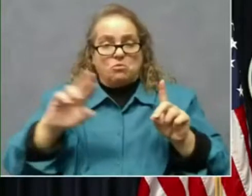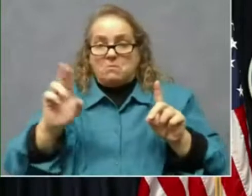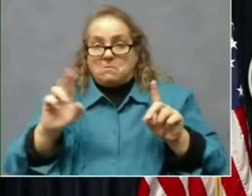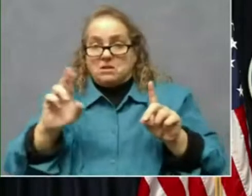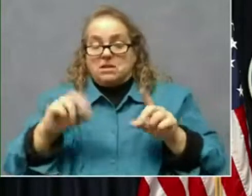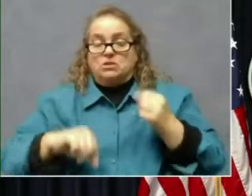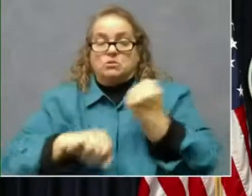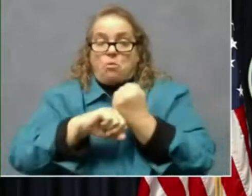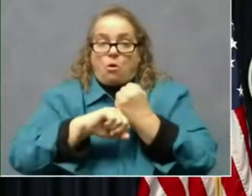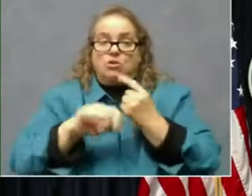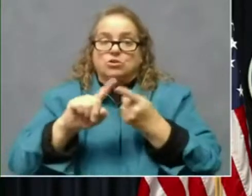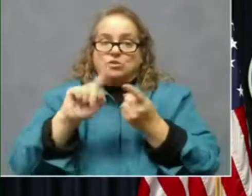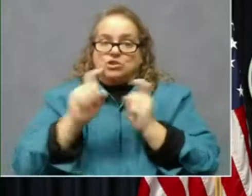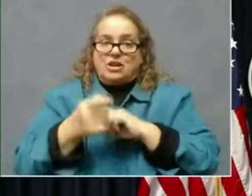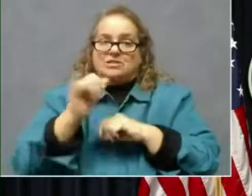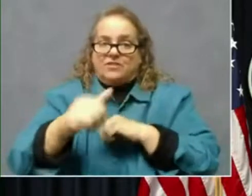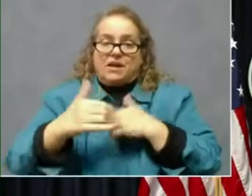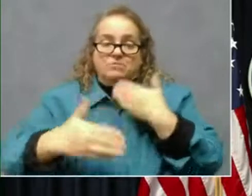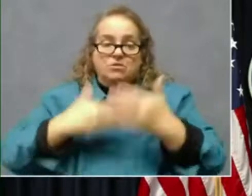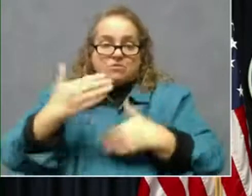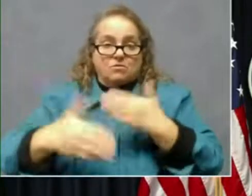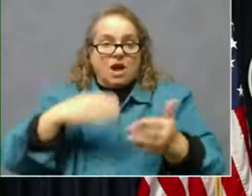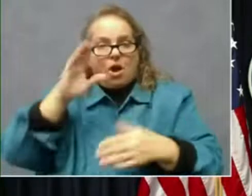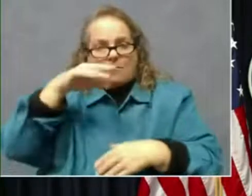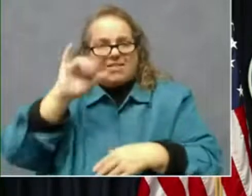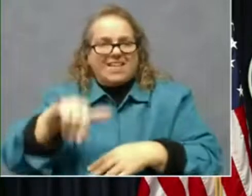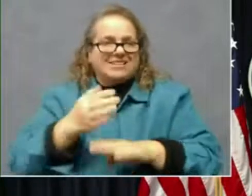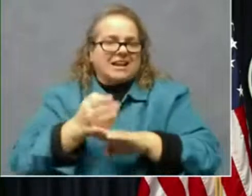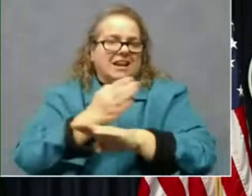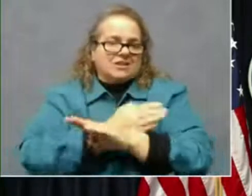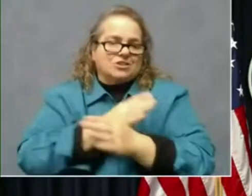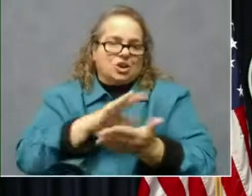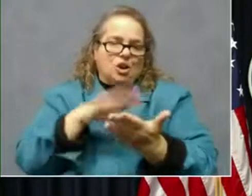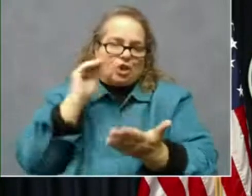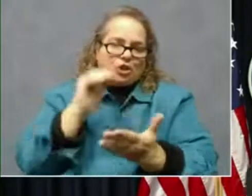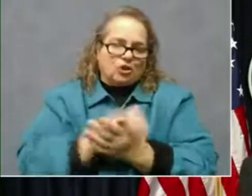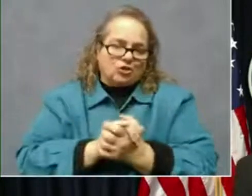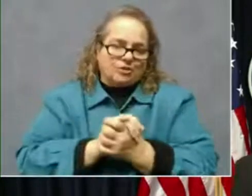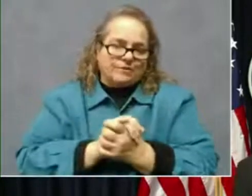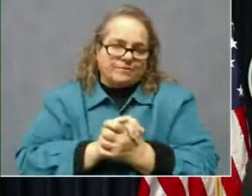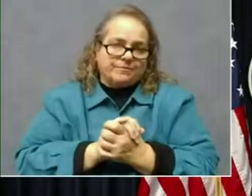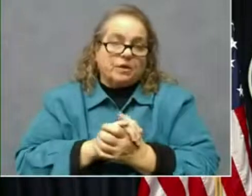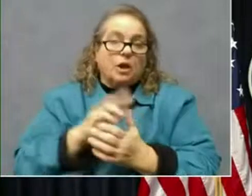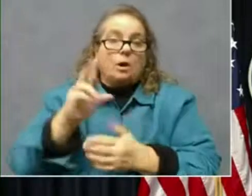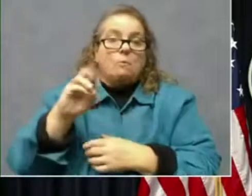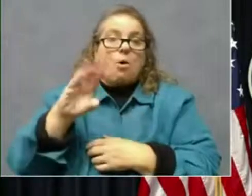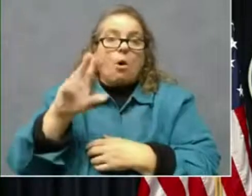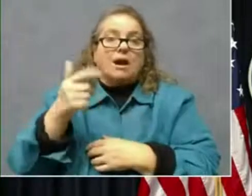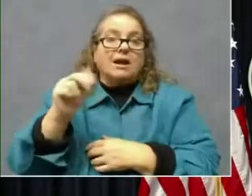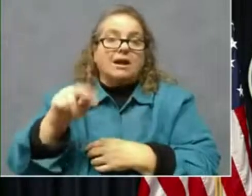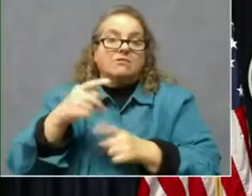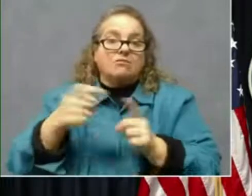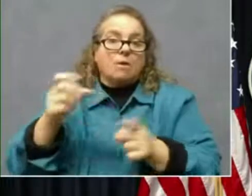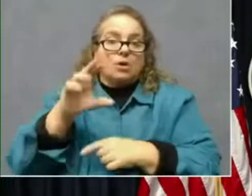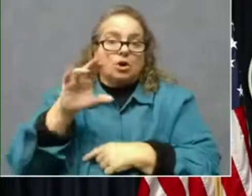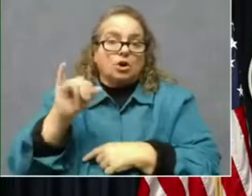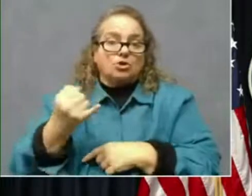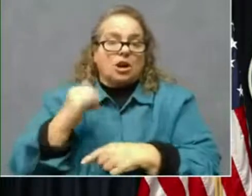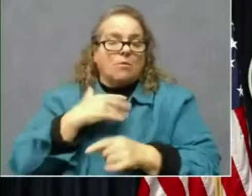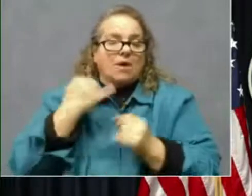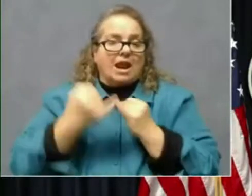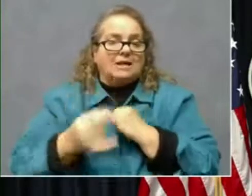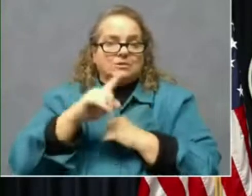Hopefully that's a lesson learned and something we can do together. Morgan Watkins from the Courier Journal with our last question.